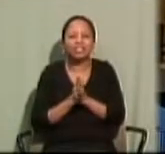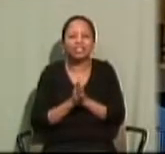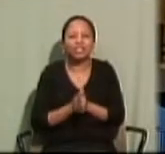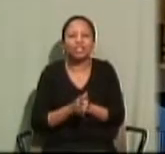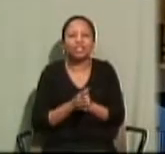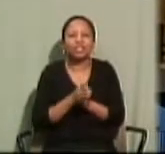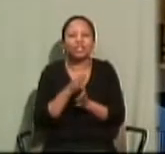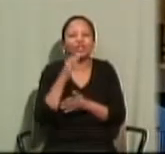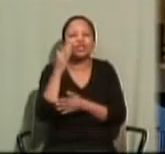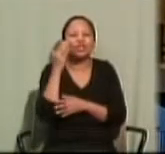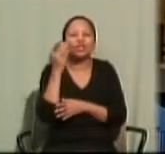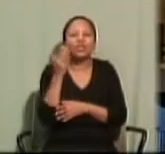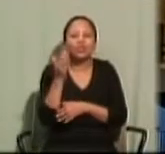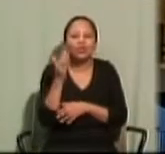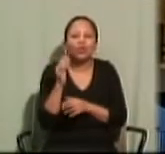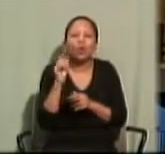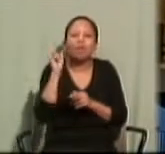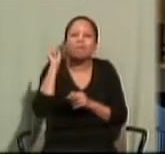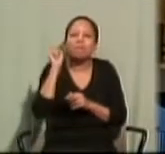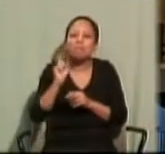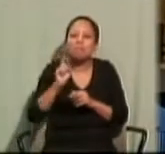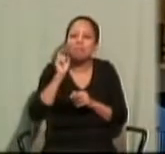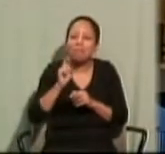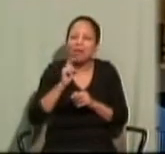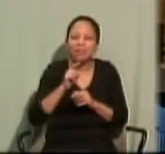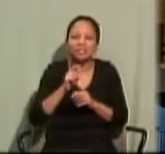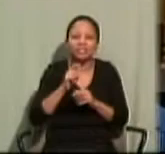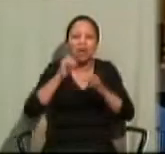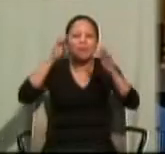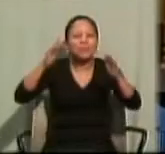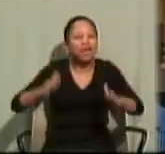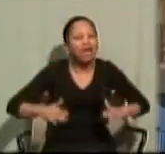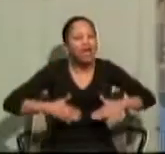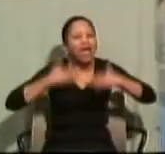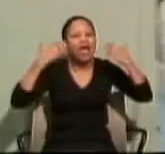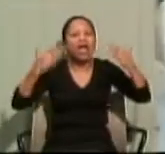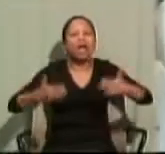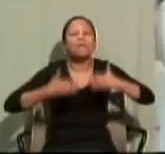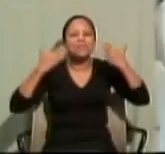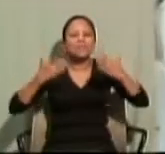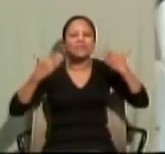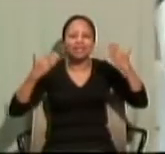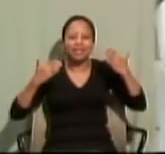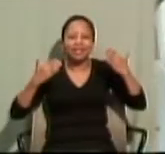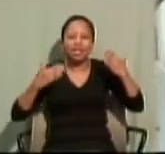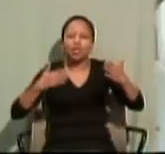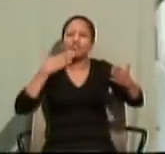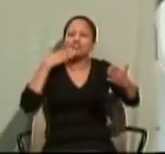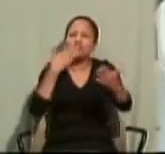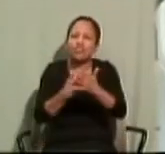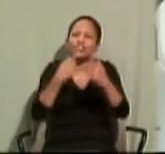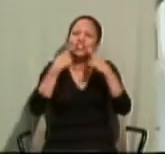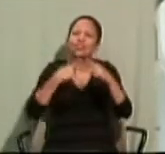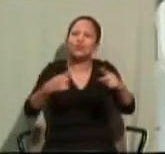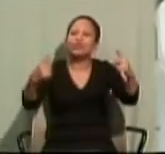of us should be eager and willing to spread good news.